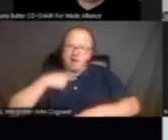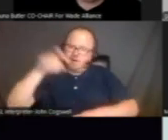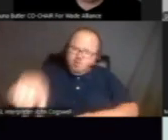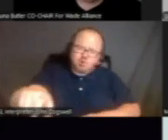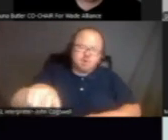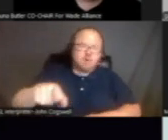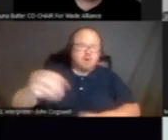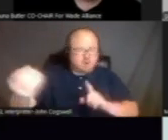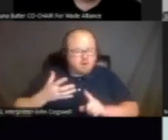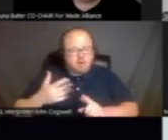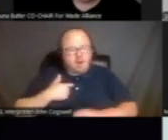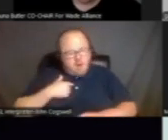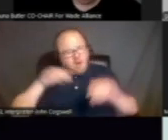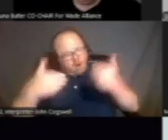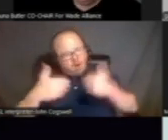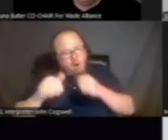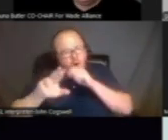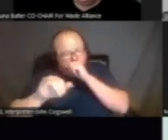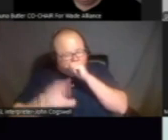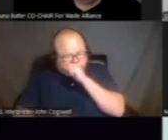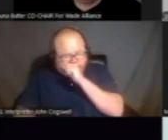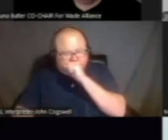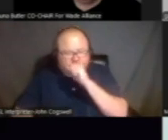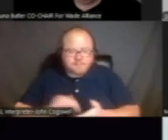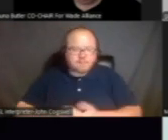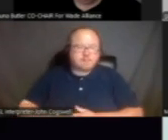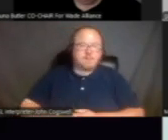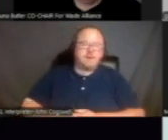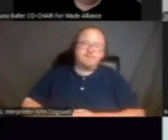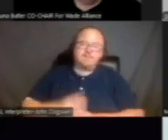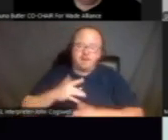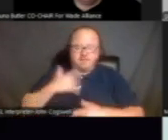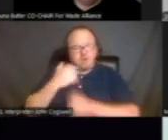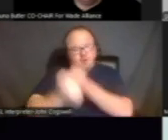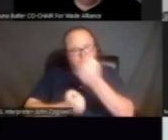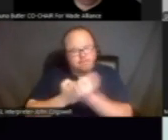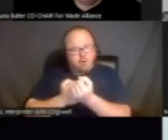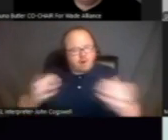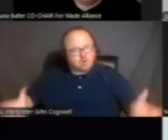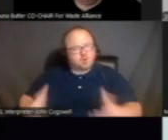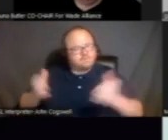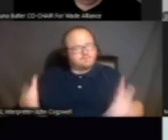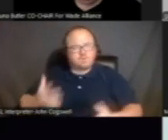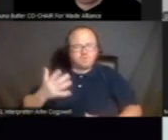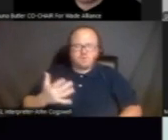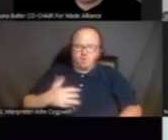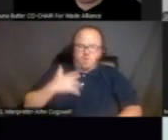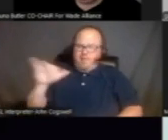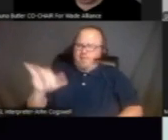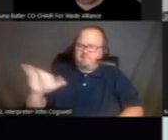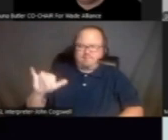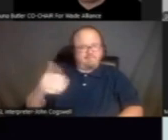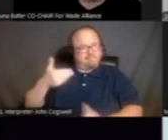been told I was autistic and given support and encouragement. So what is it like being me?